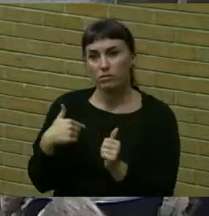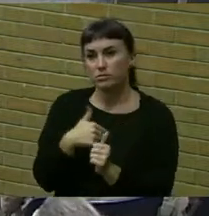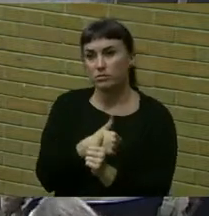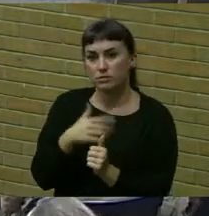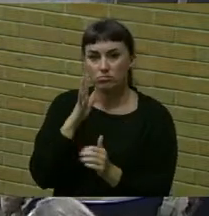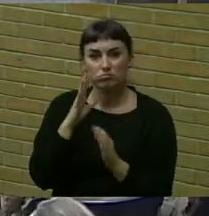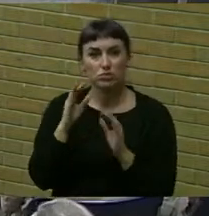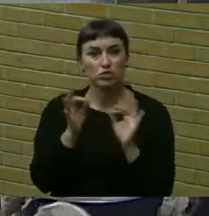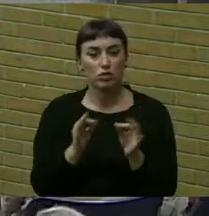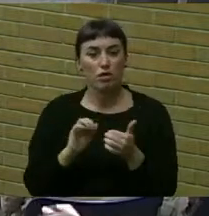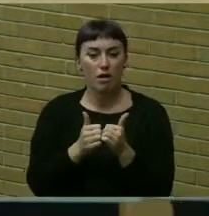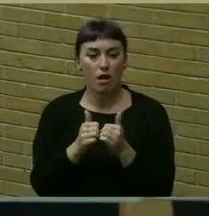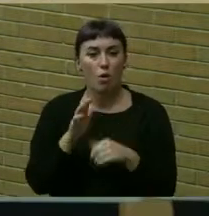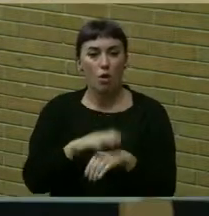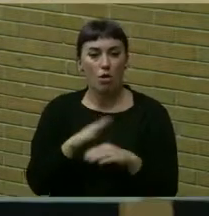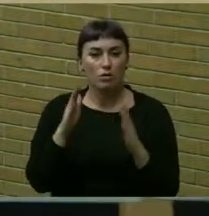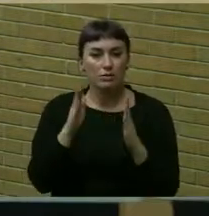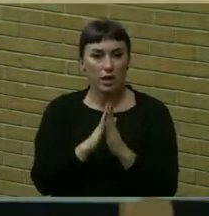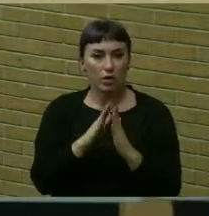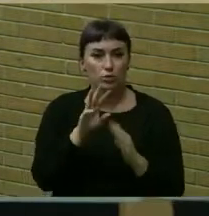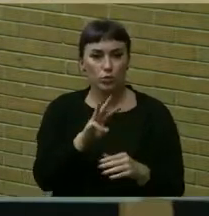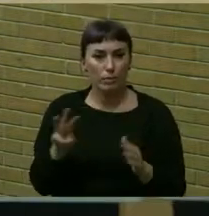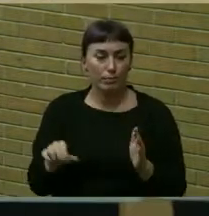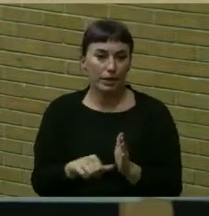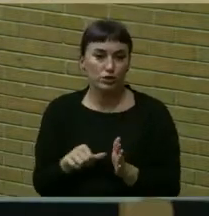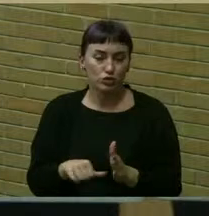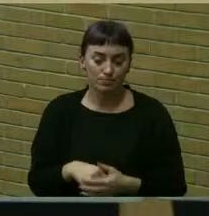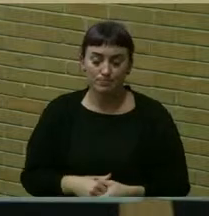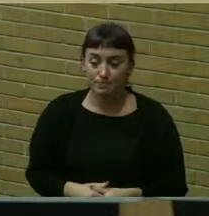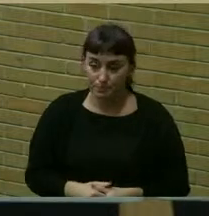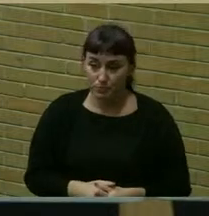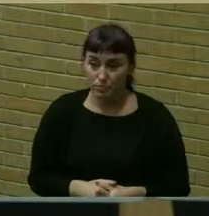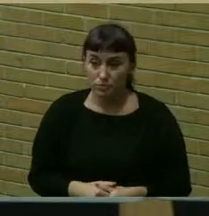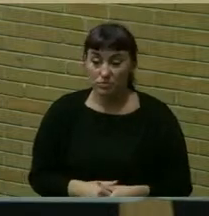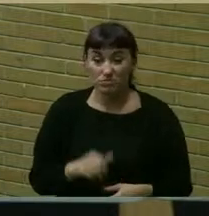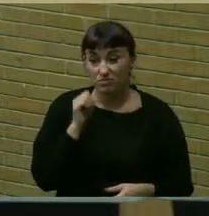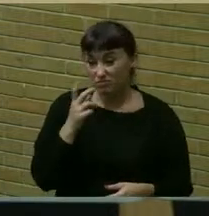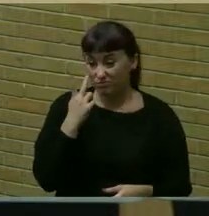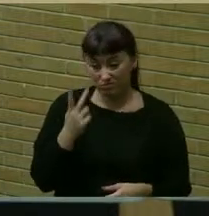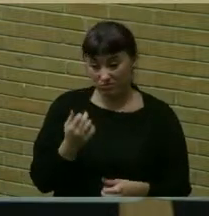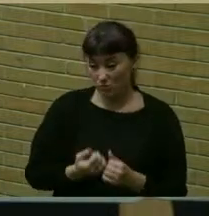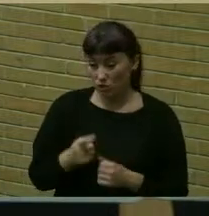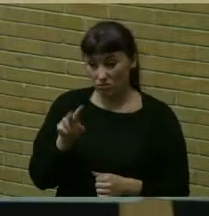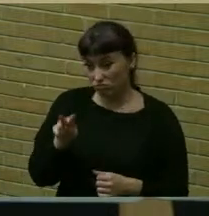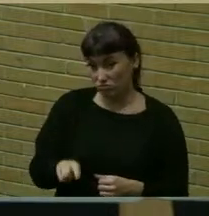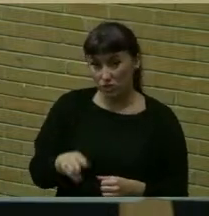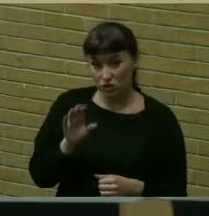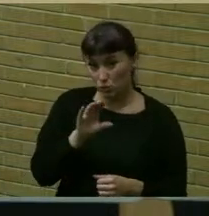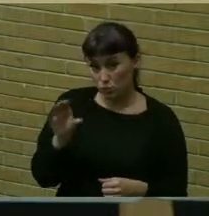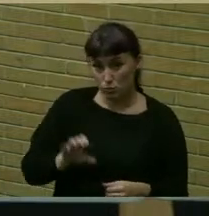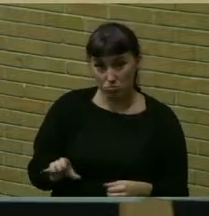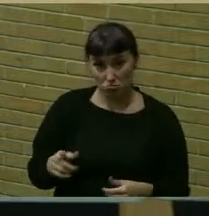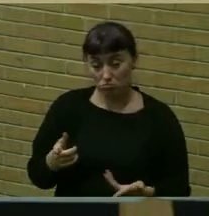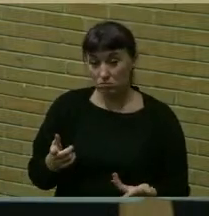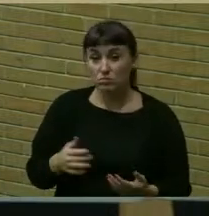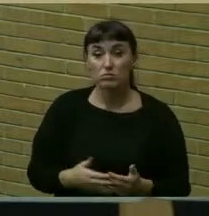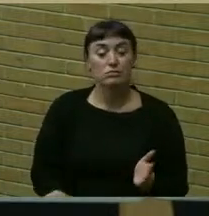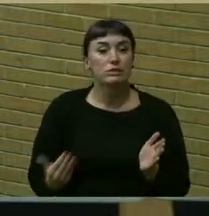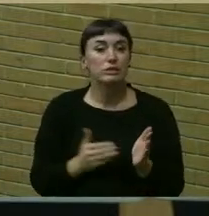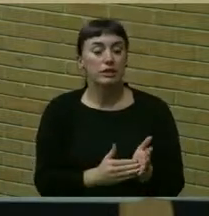instructions for that are on the town's web page i don't see anybody um again